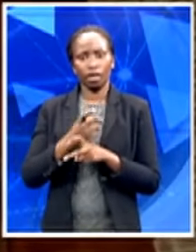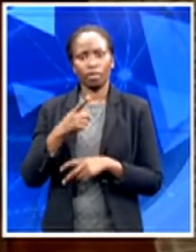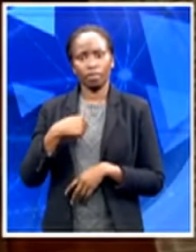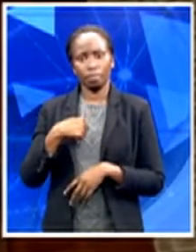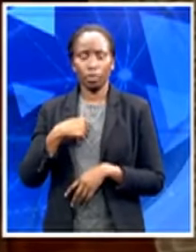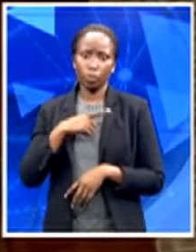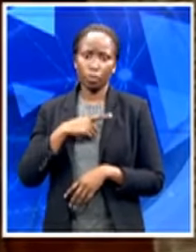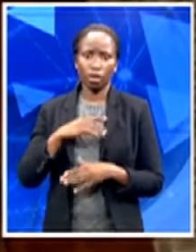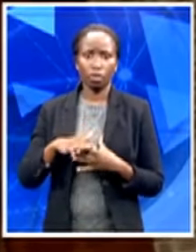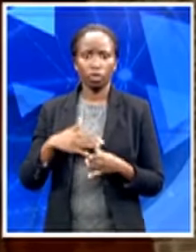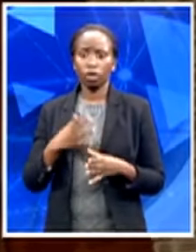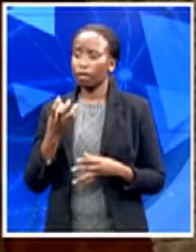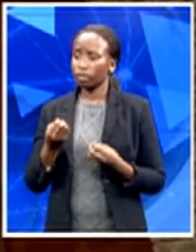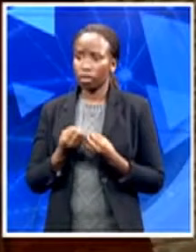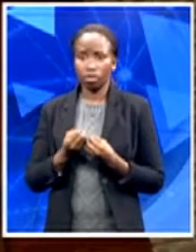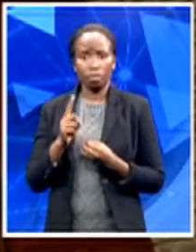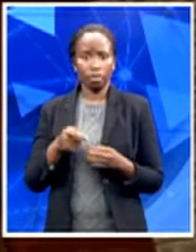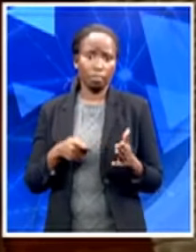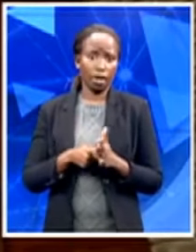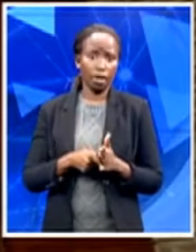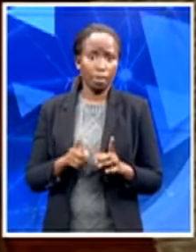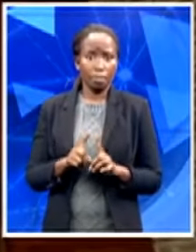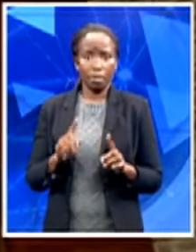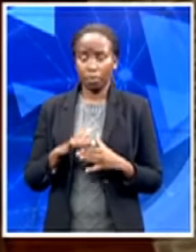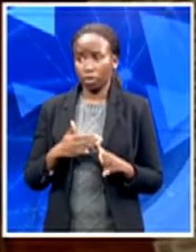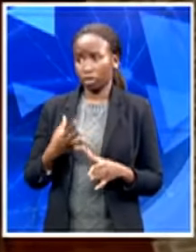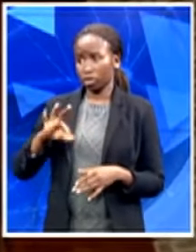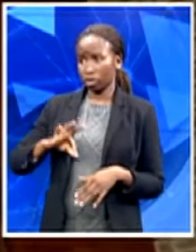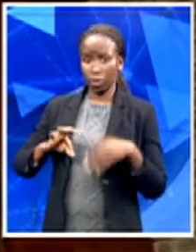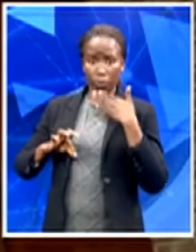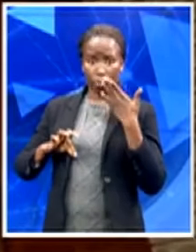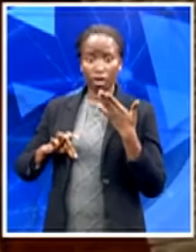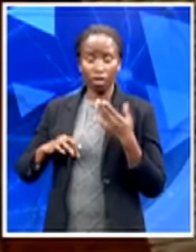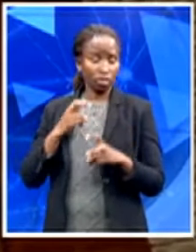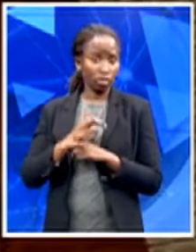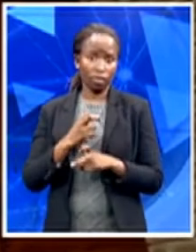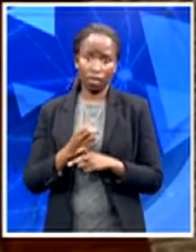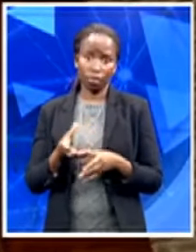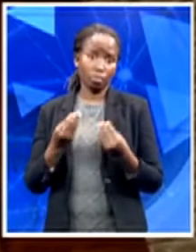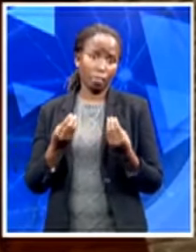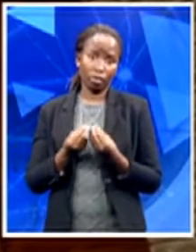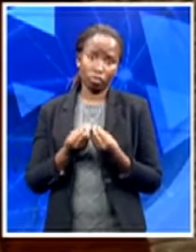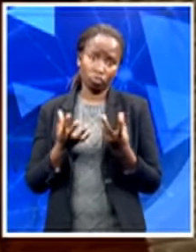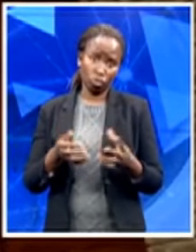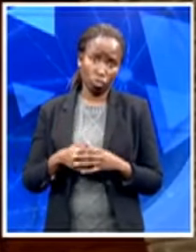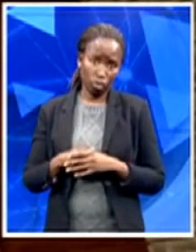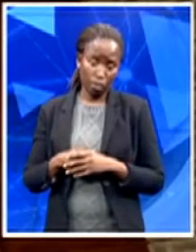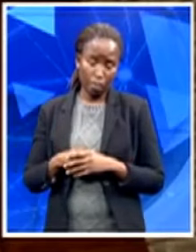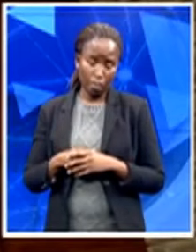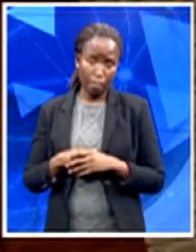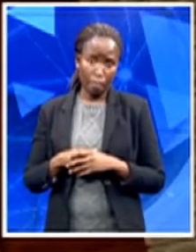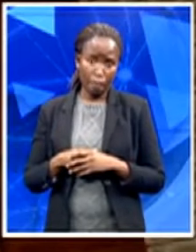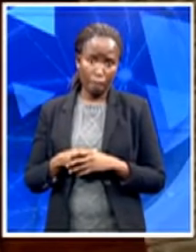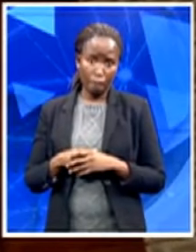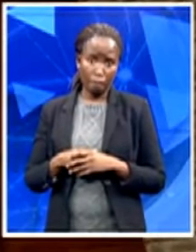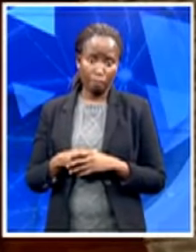because of the income, so it's difficult for me to get those things. As a result, I have to wait for my parents, of which it's wrong, because I'm a